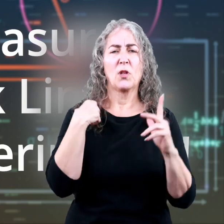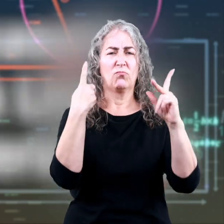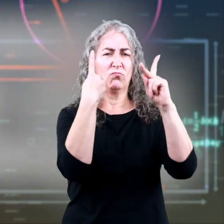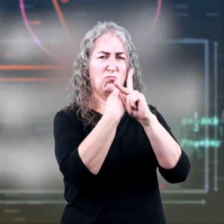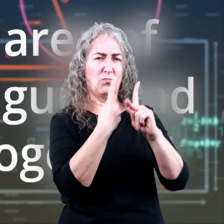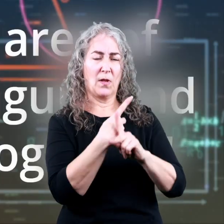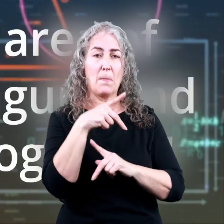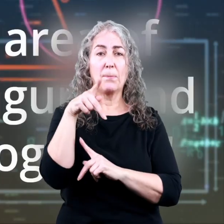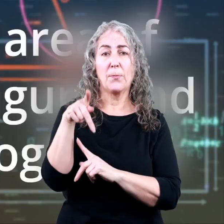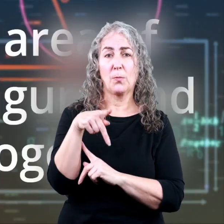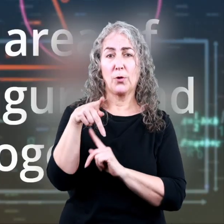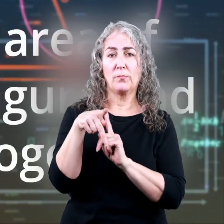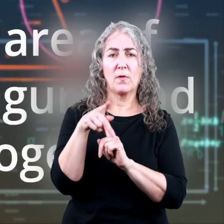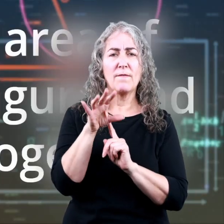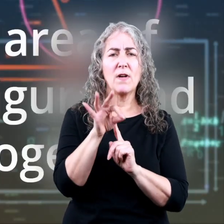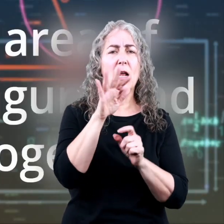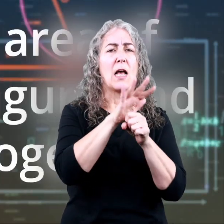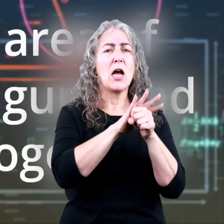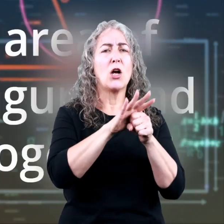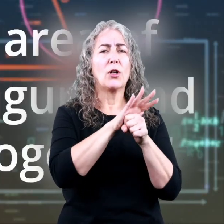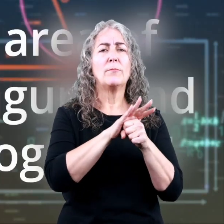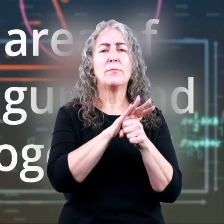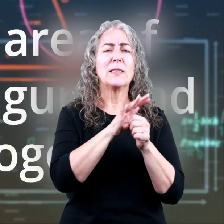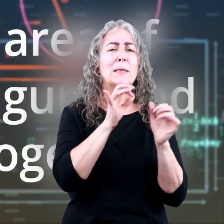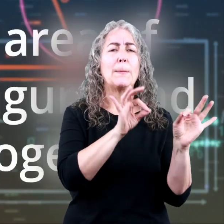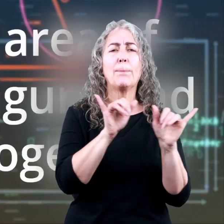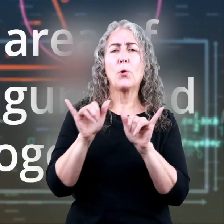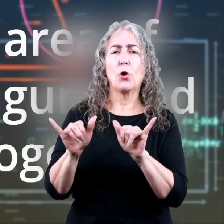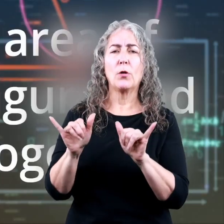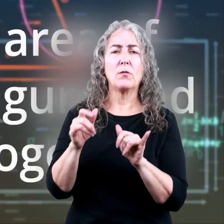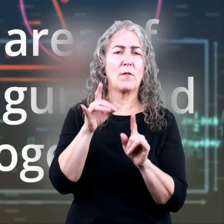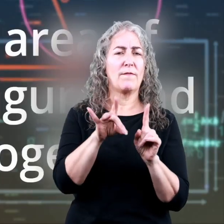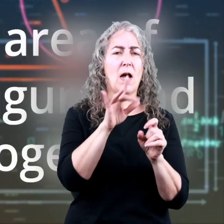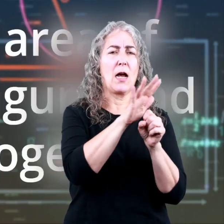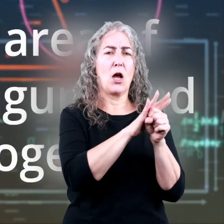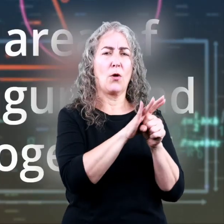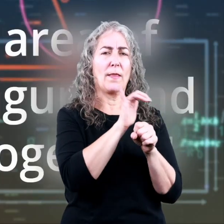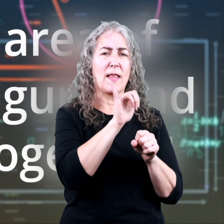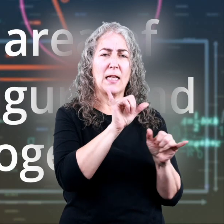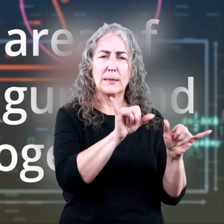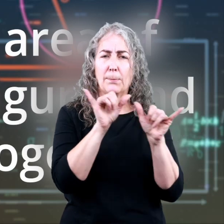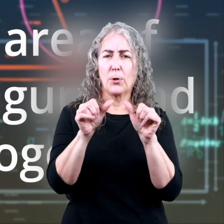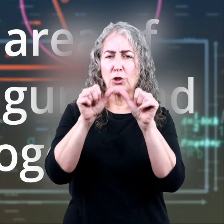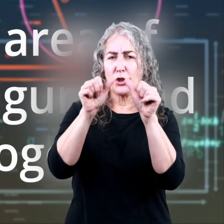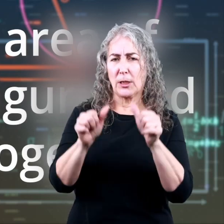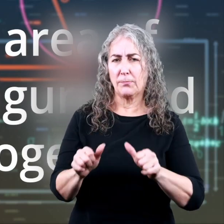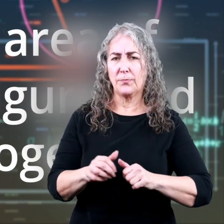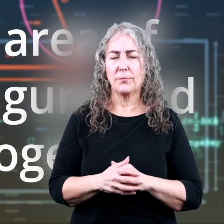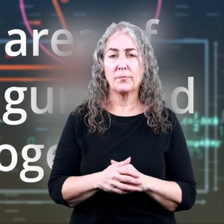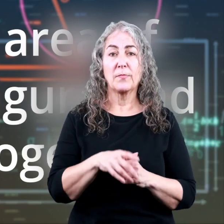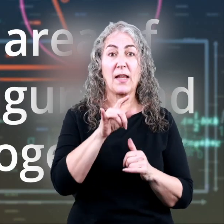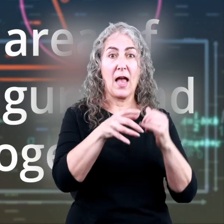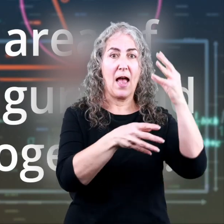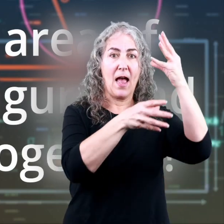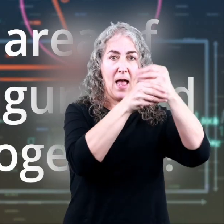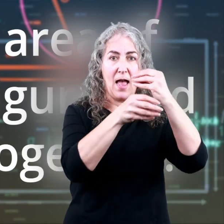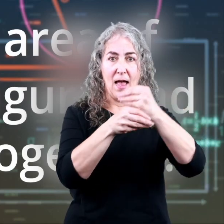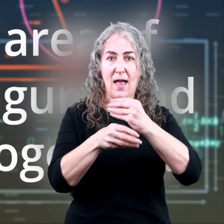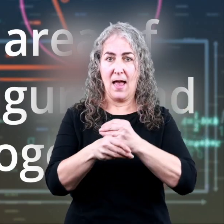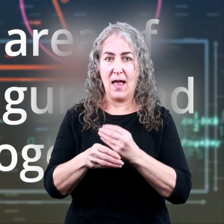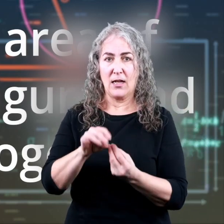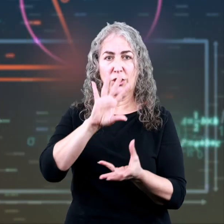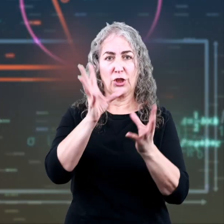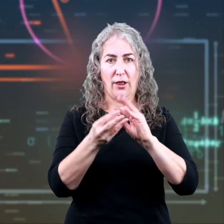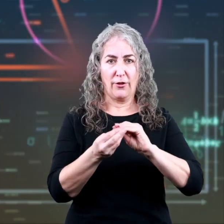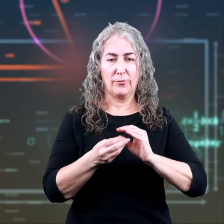perimeter. To find the area of the shape, you have to find the area of each of the smaller figures and then add them